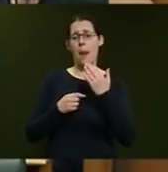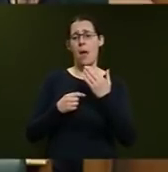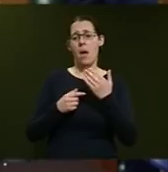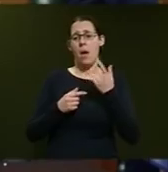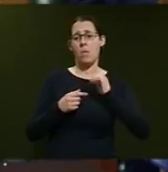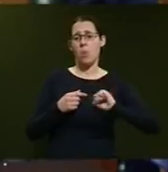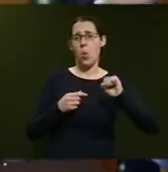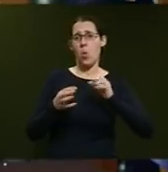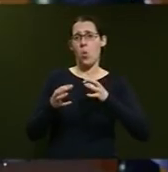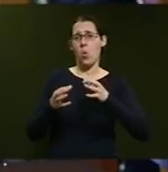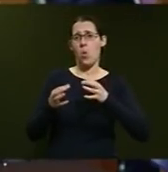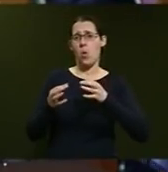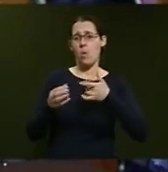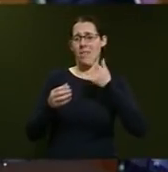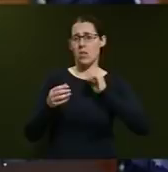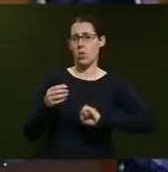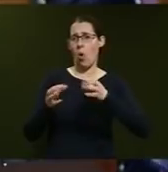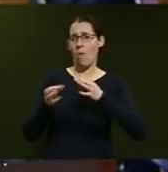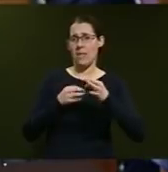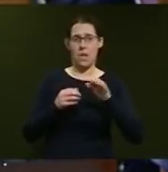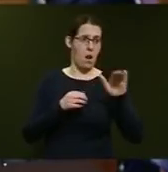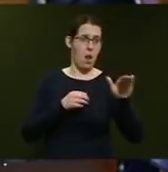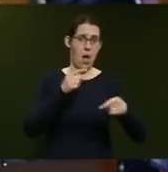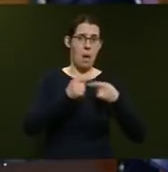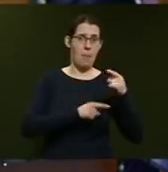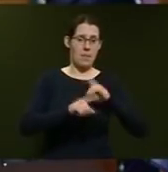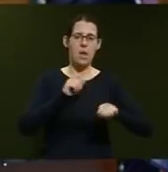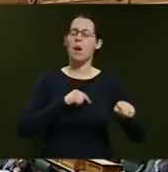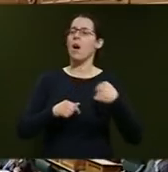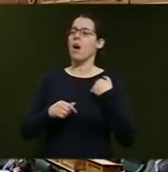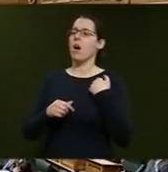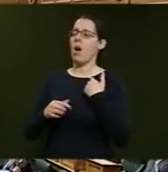Mr Speaker, if that is the case, I was alerted by Minister Curran's office.